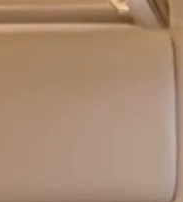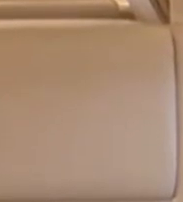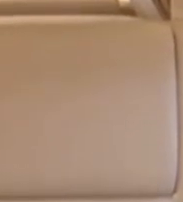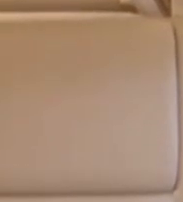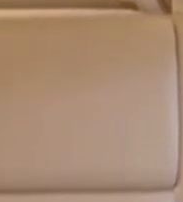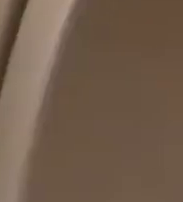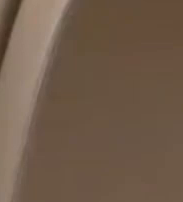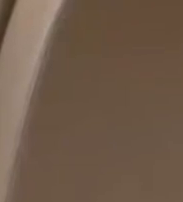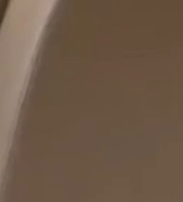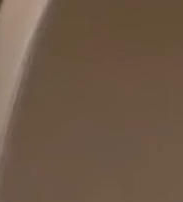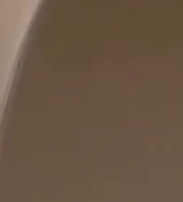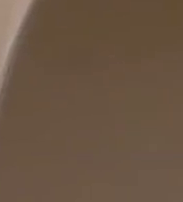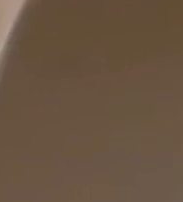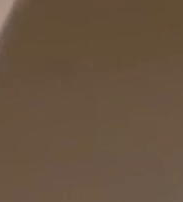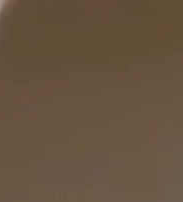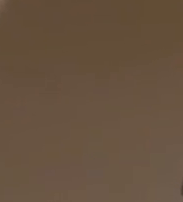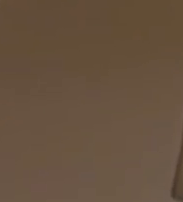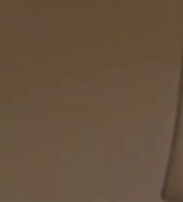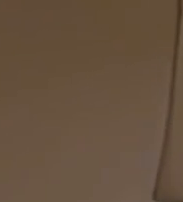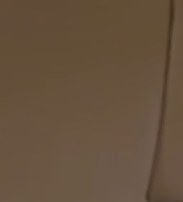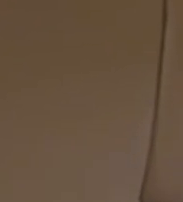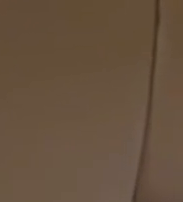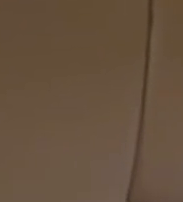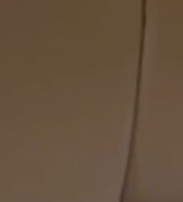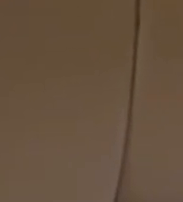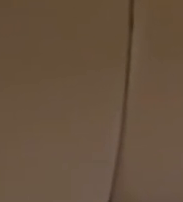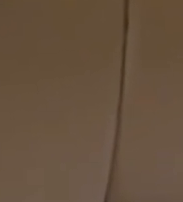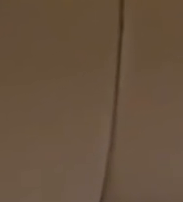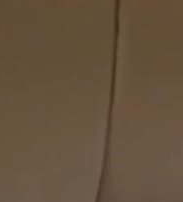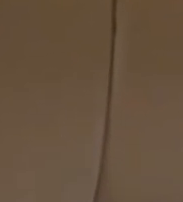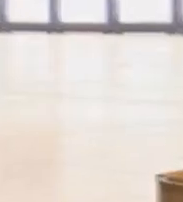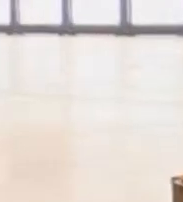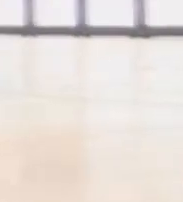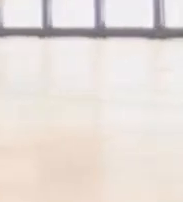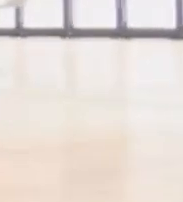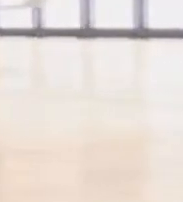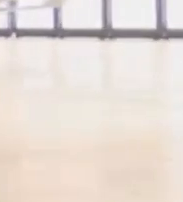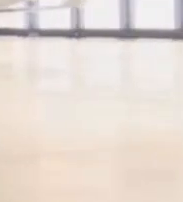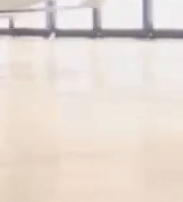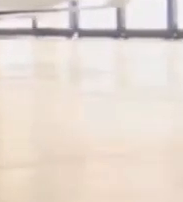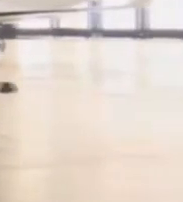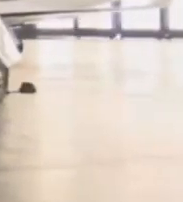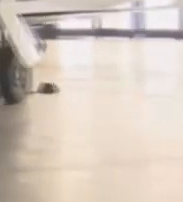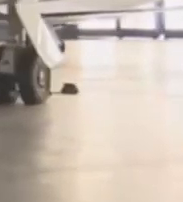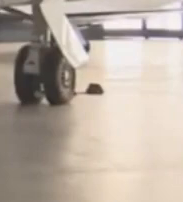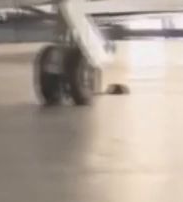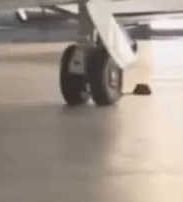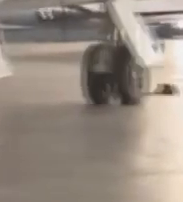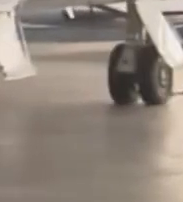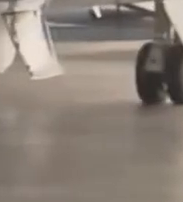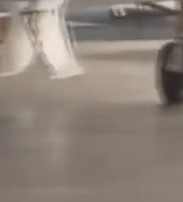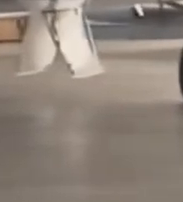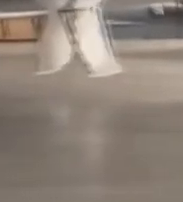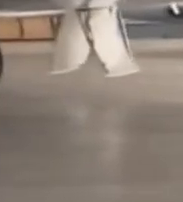That's the presidential airplane. You can see the luxury in there. Look at that.